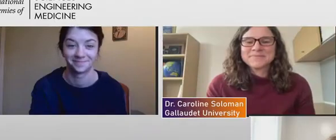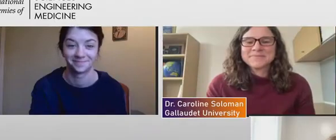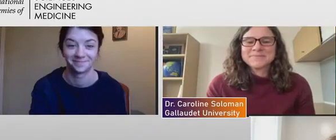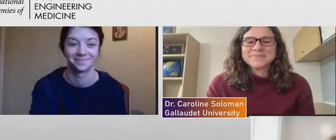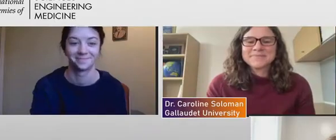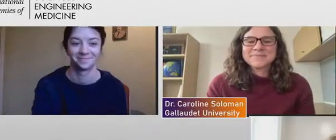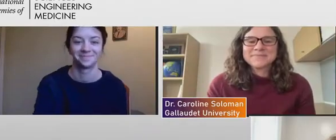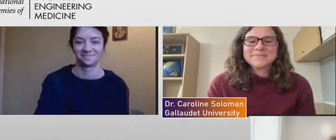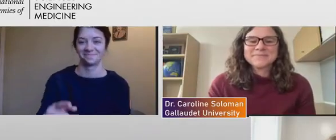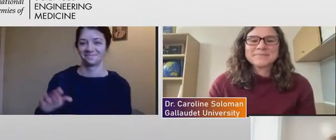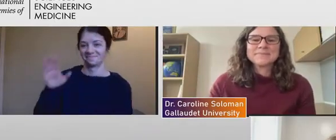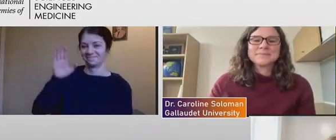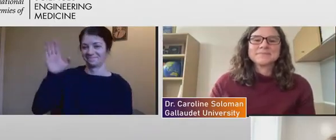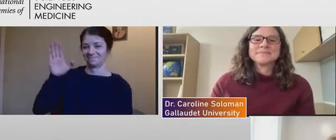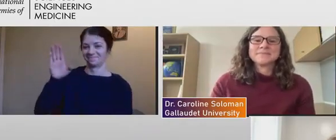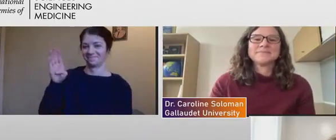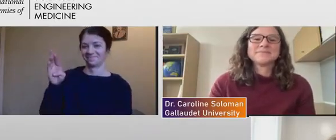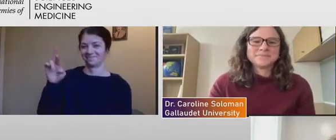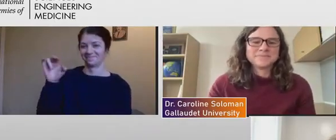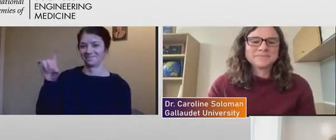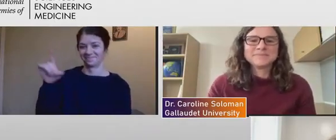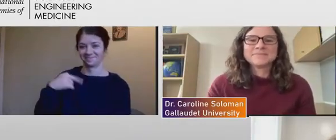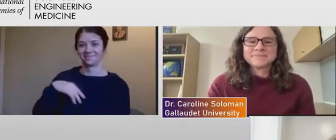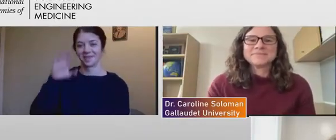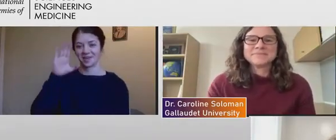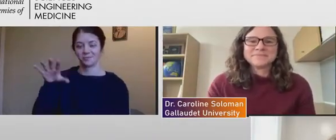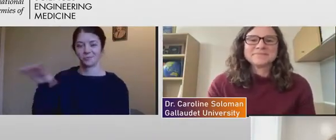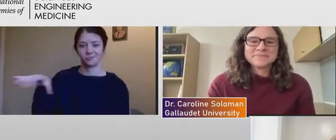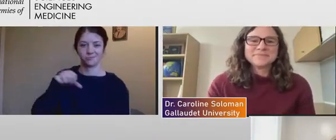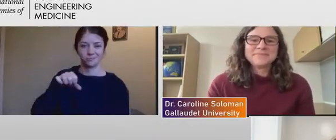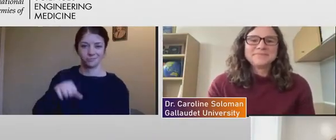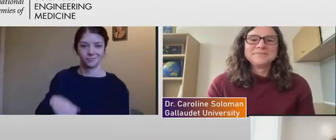I'd be happy to take a stab.